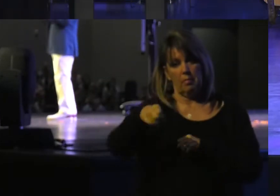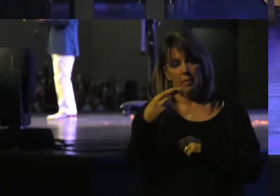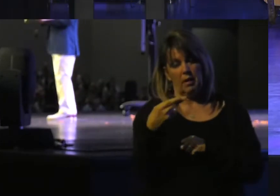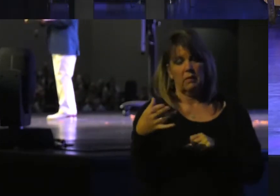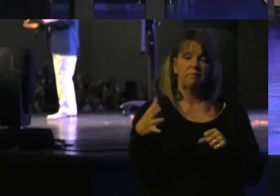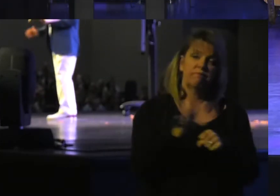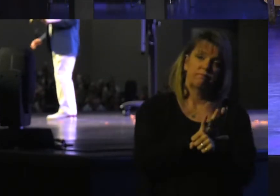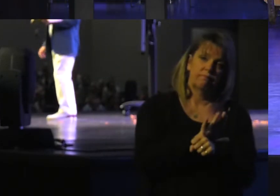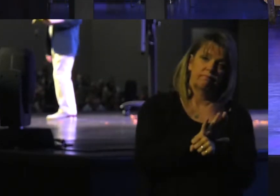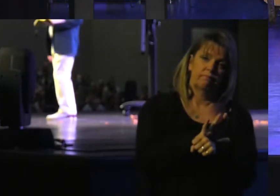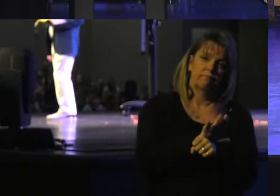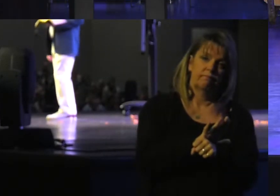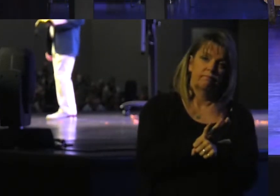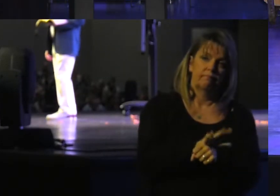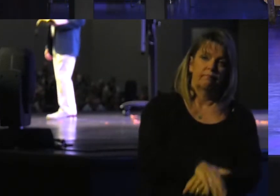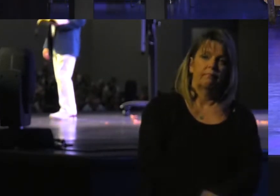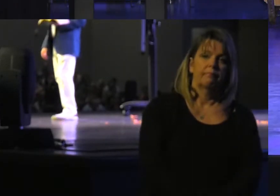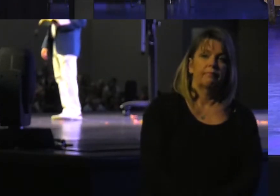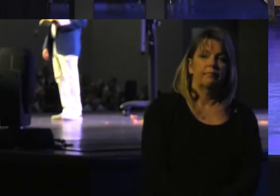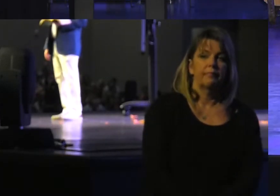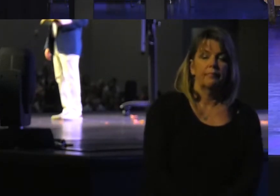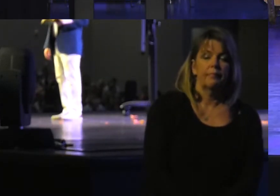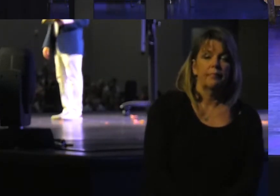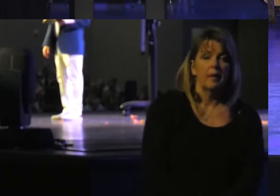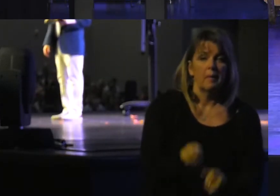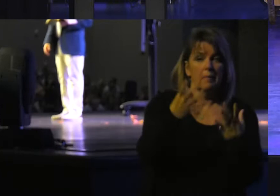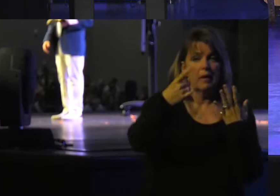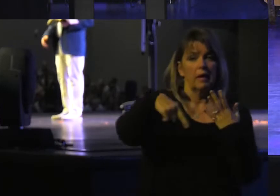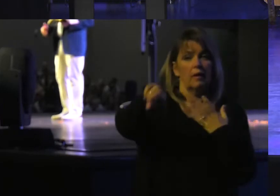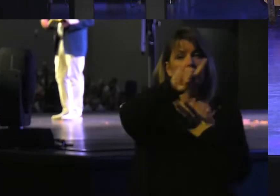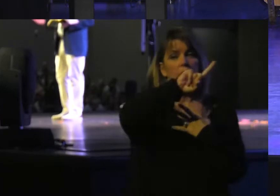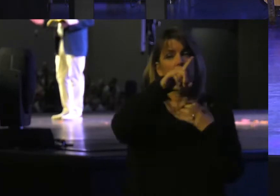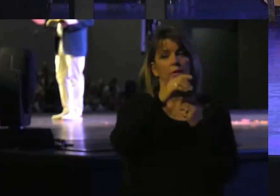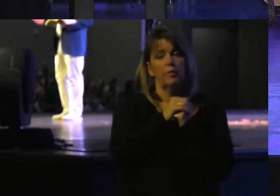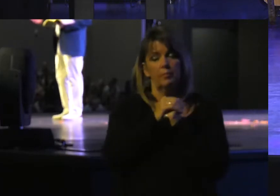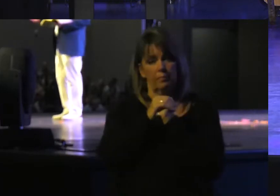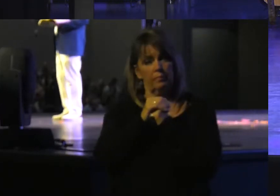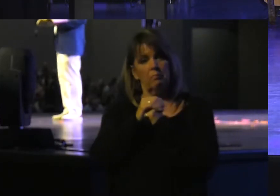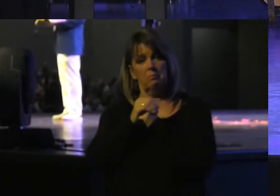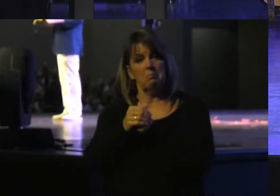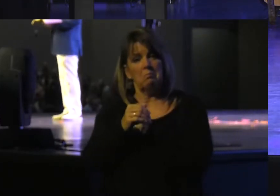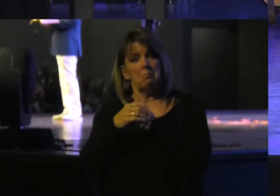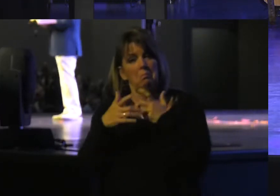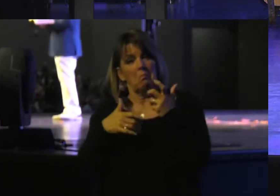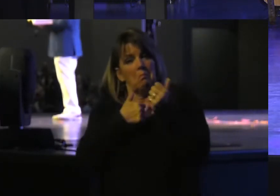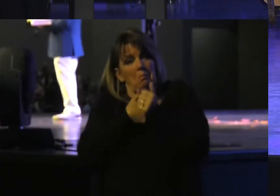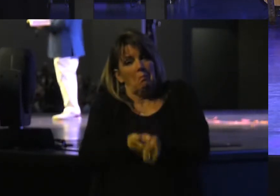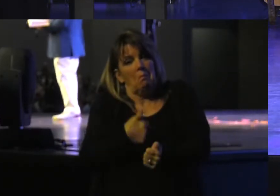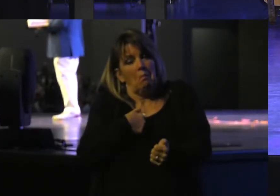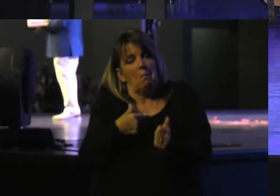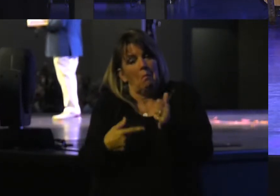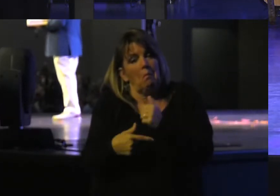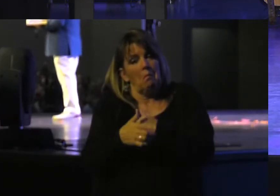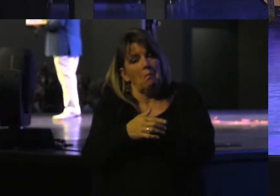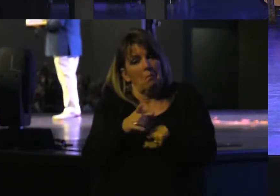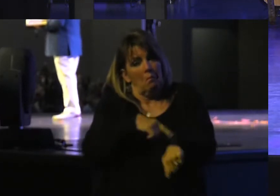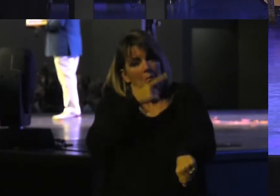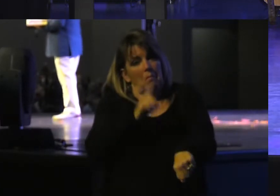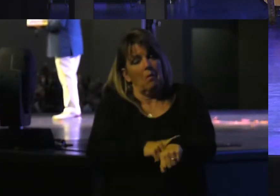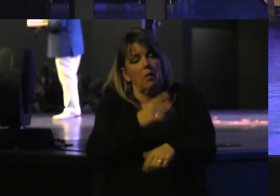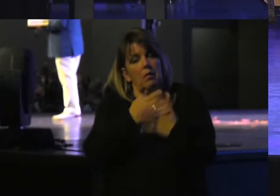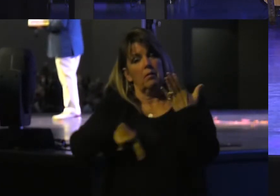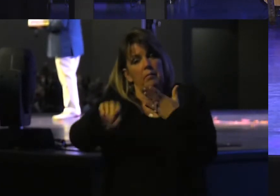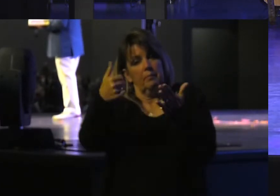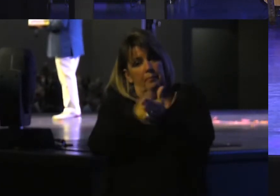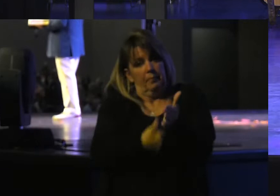filled with an indictment. many of you have been on this journey with me for some time. But some of you are new to us this morning. And so,